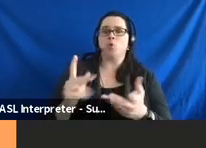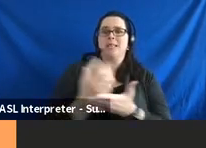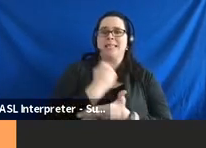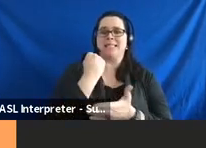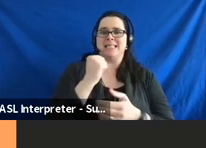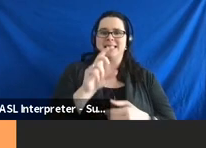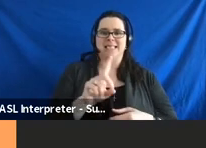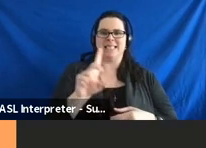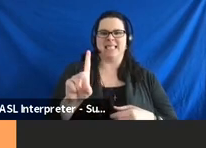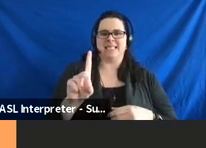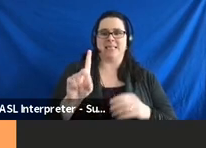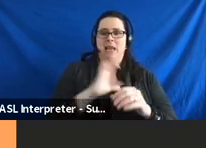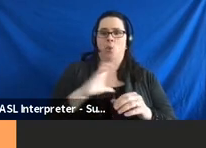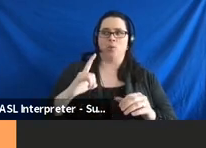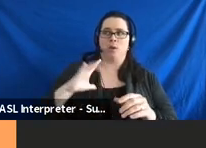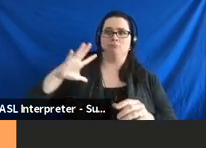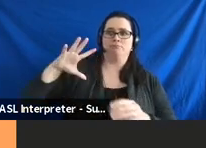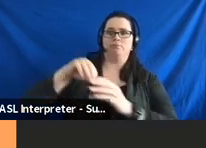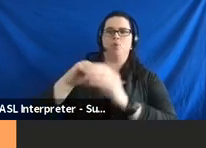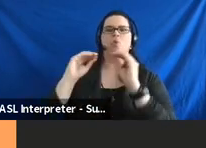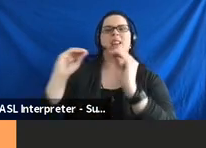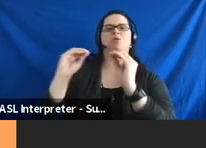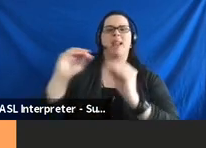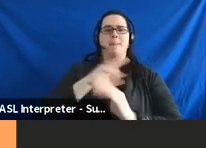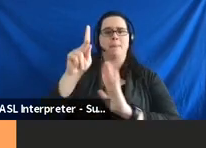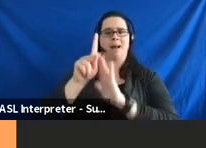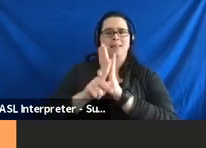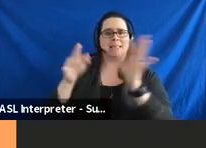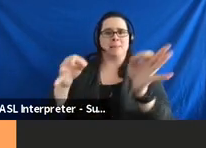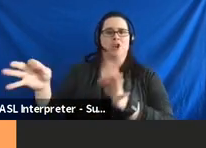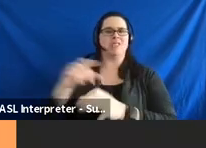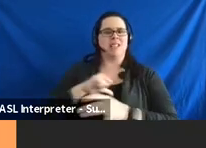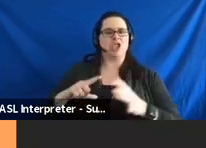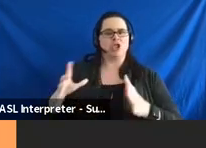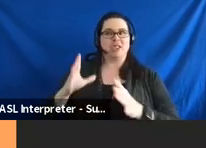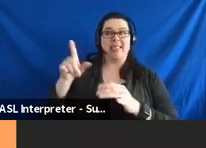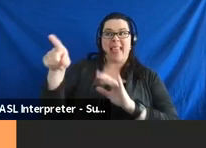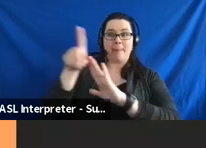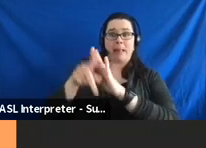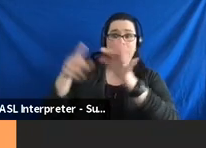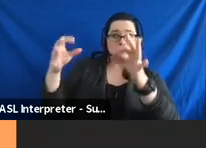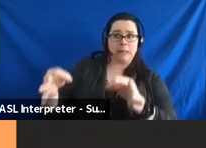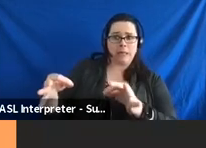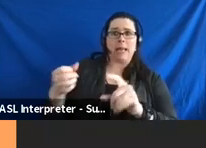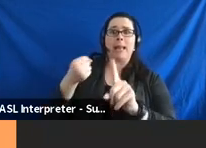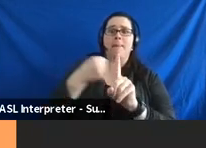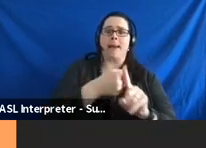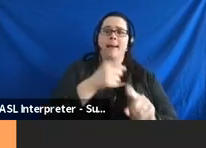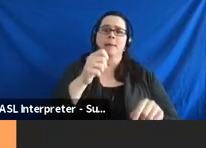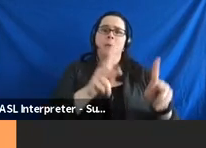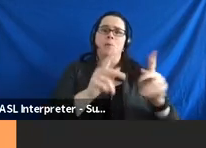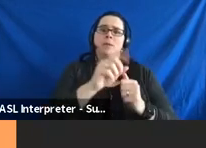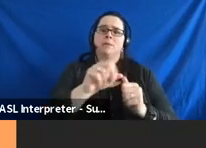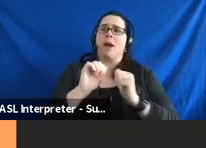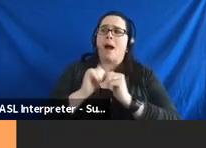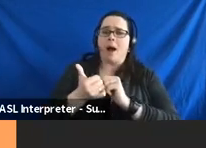the council to educate policymakers about the impact that those specific policies might have, and make recommendations